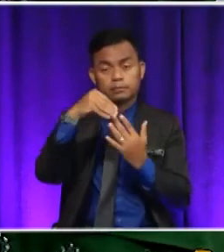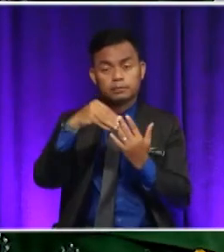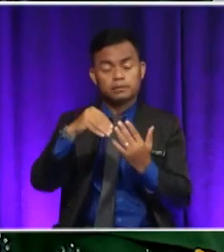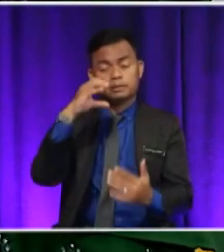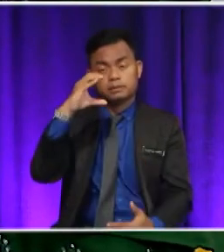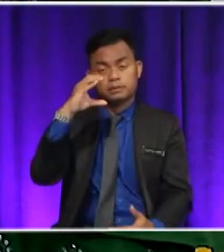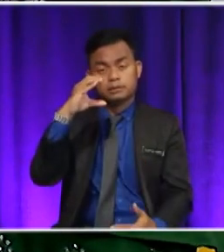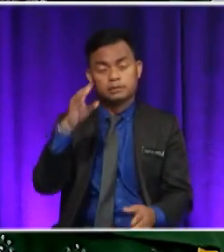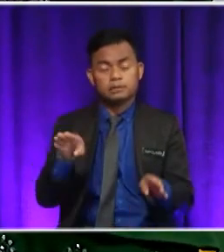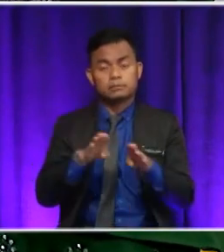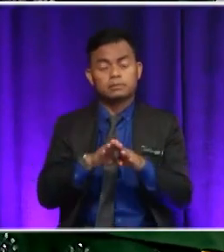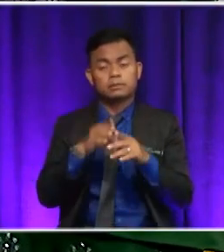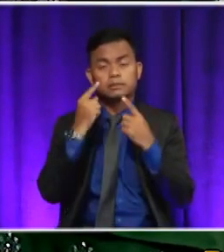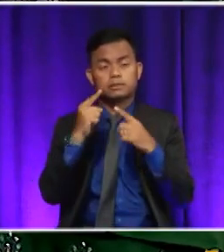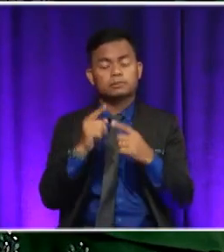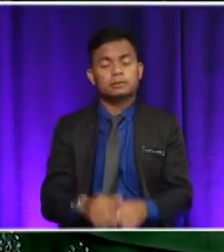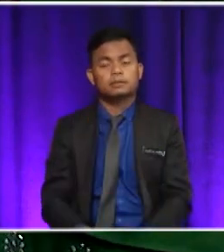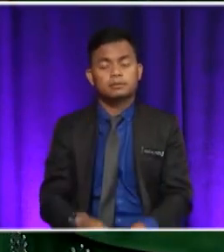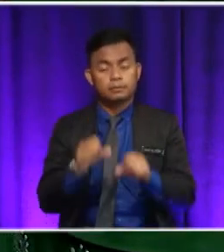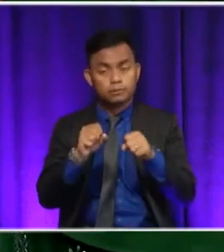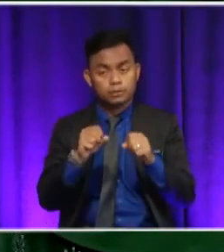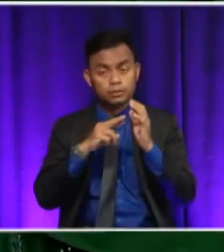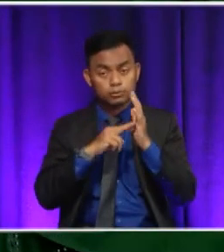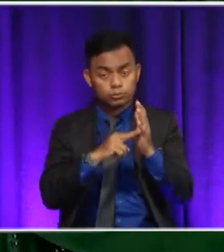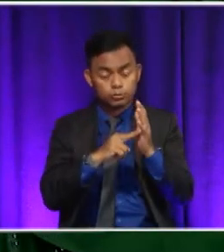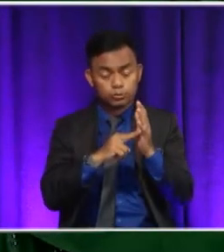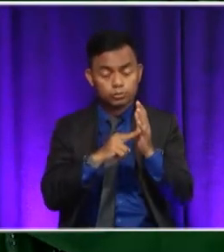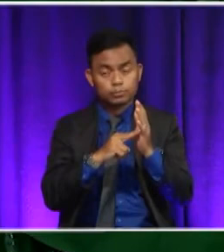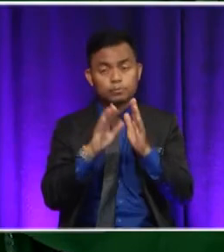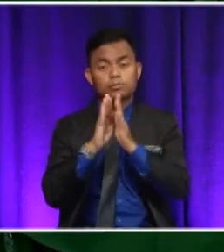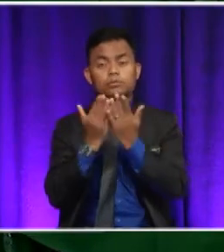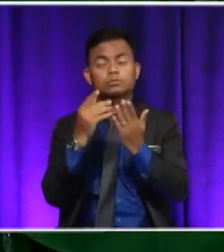you can refer to the text in page 68. Okay, first,